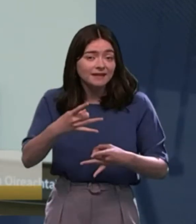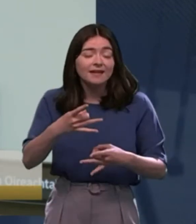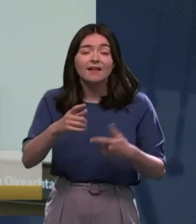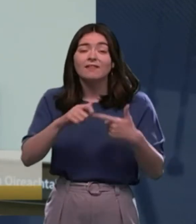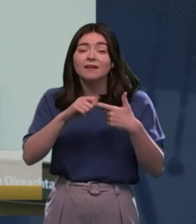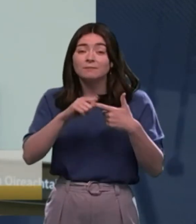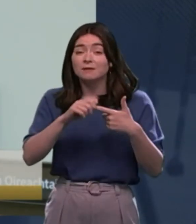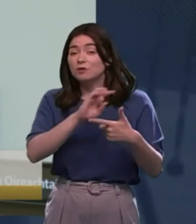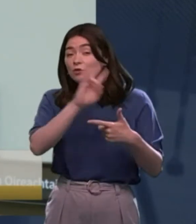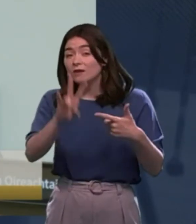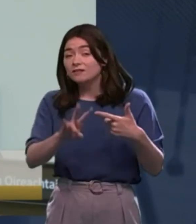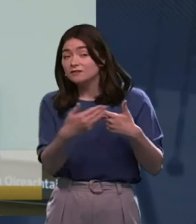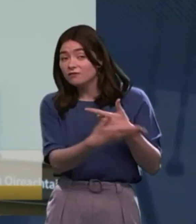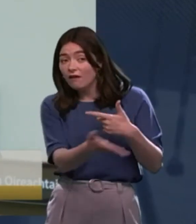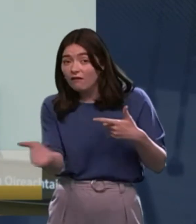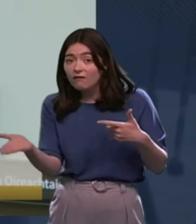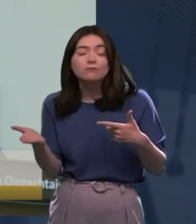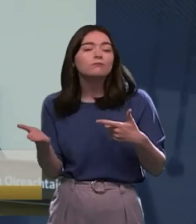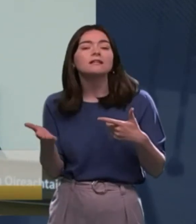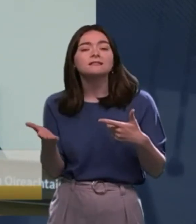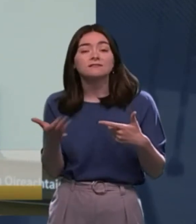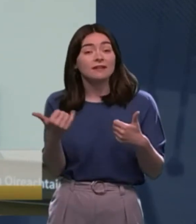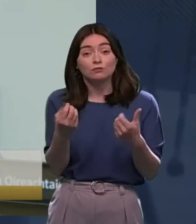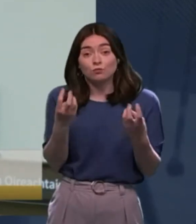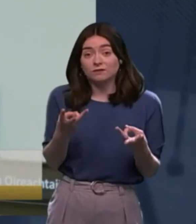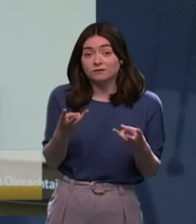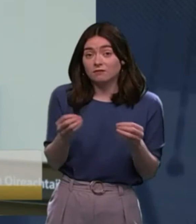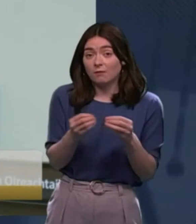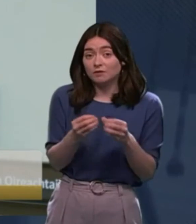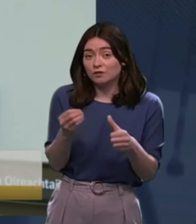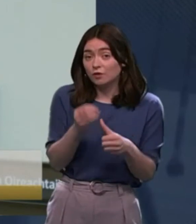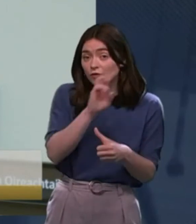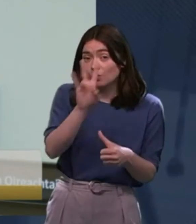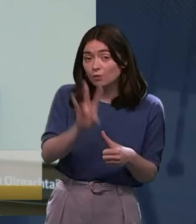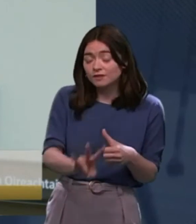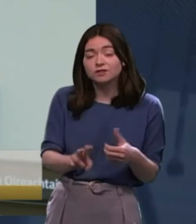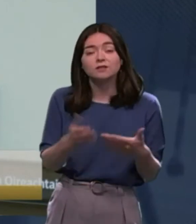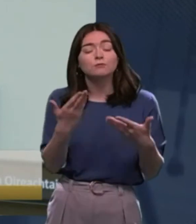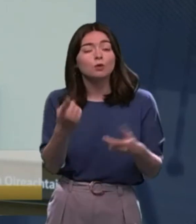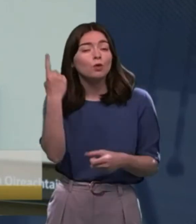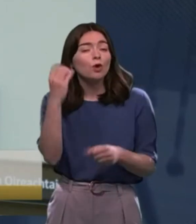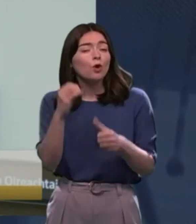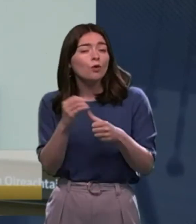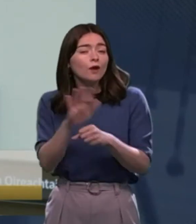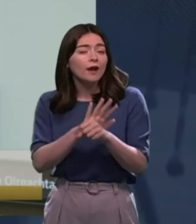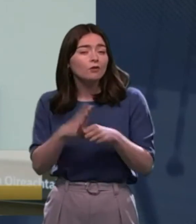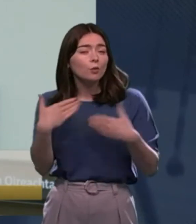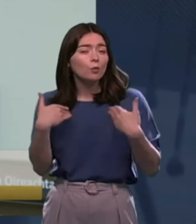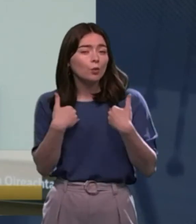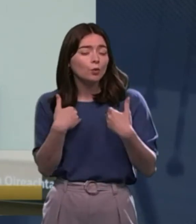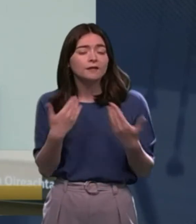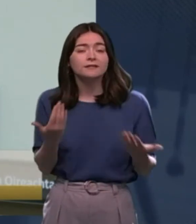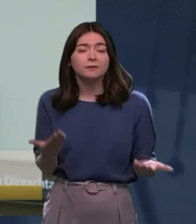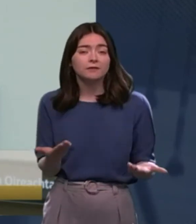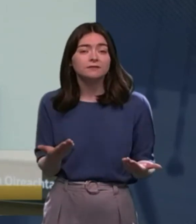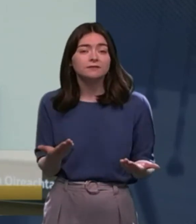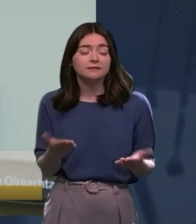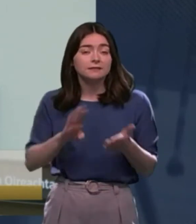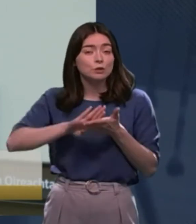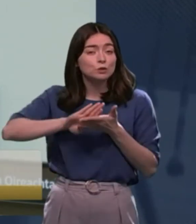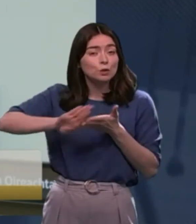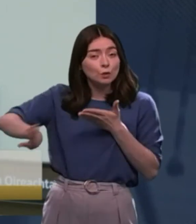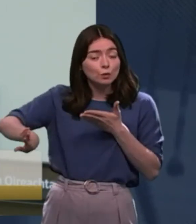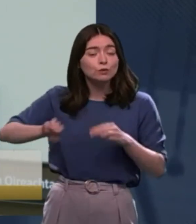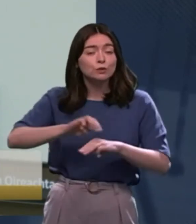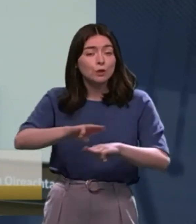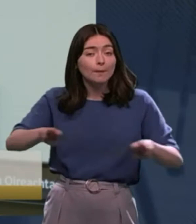for everybody, and if anybody else wants to come in on that as well that would be great, but another area of concern is the exclusion of people